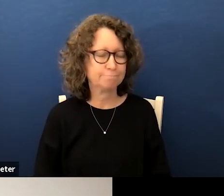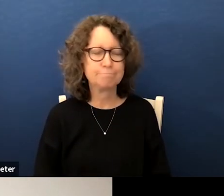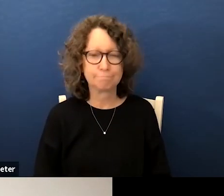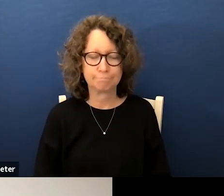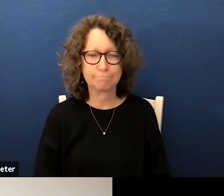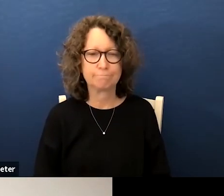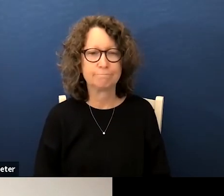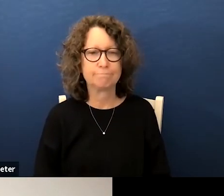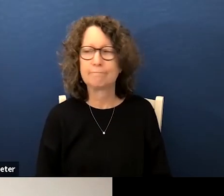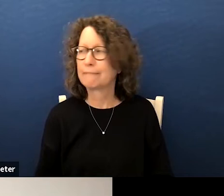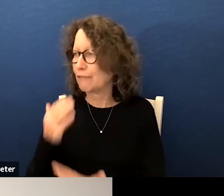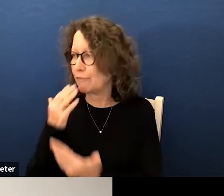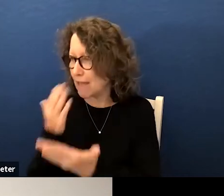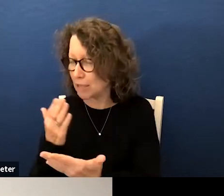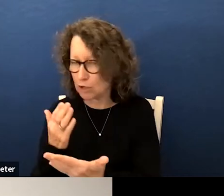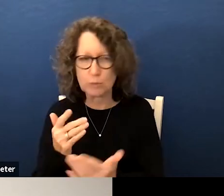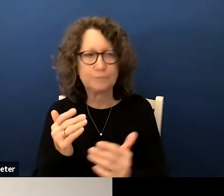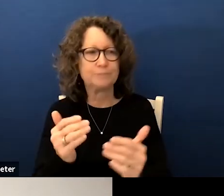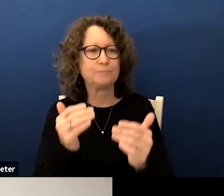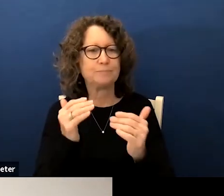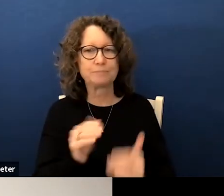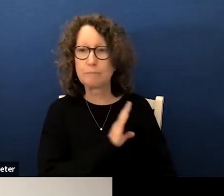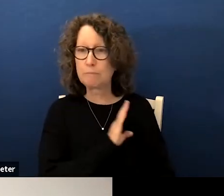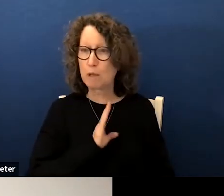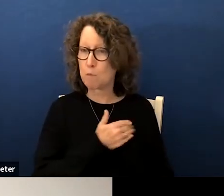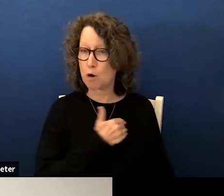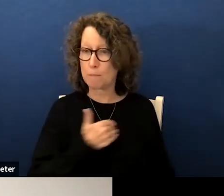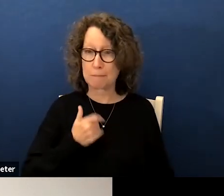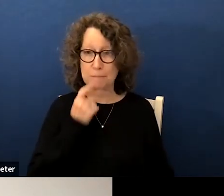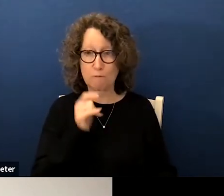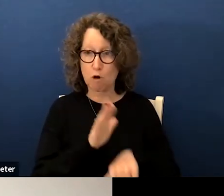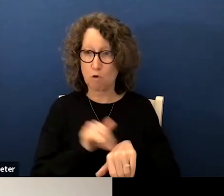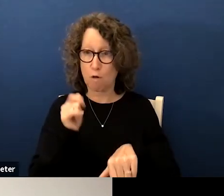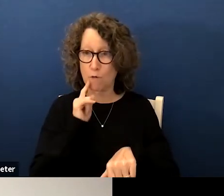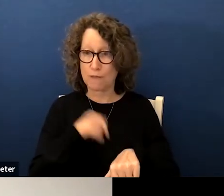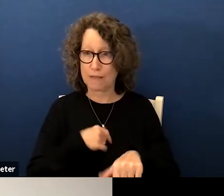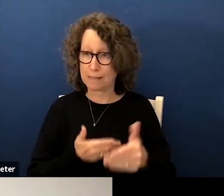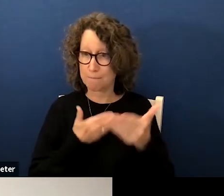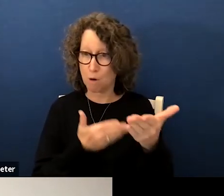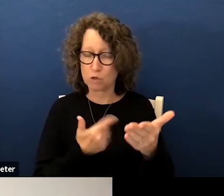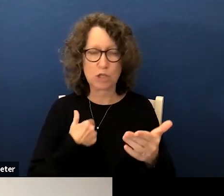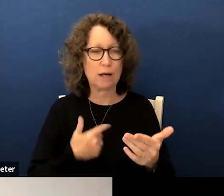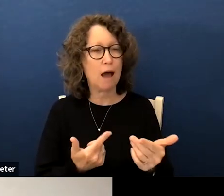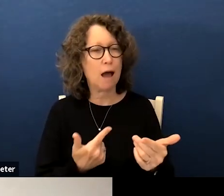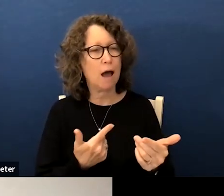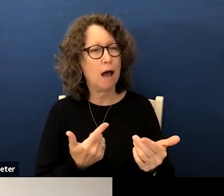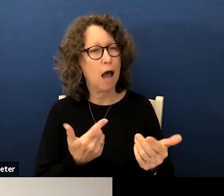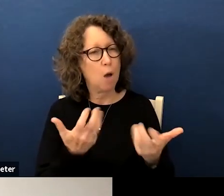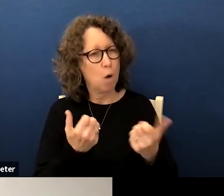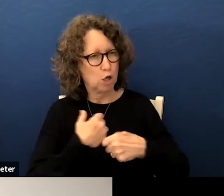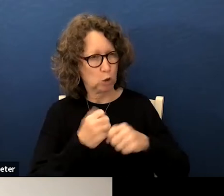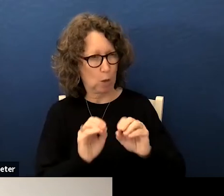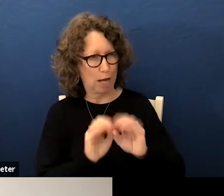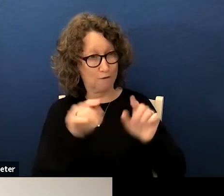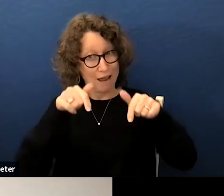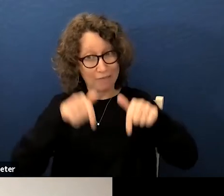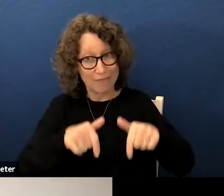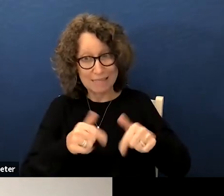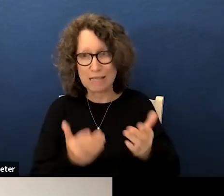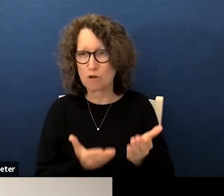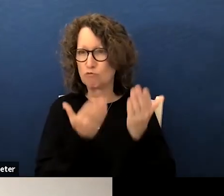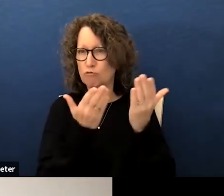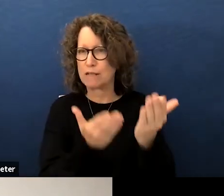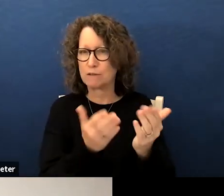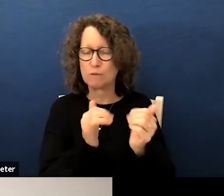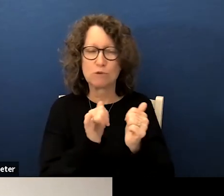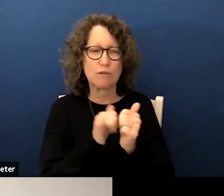uh thank you very much and board members before i call for this motion i do want to uh clarify that this is a resolution